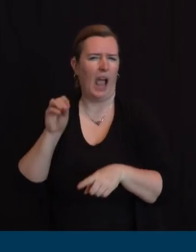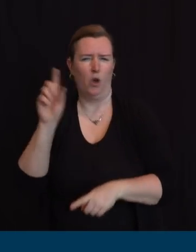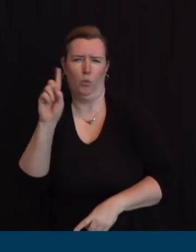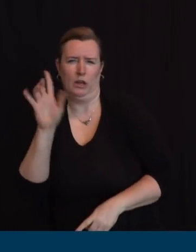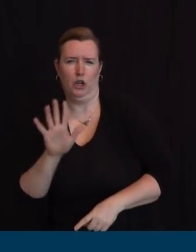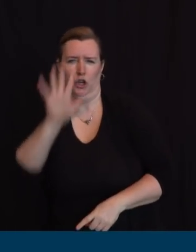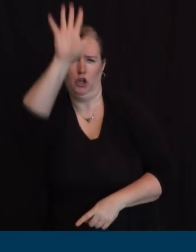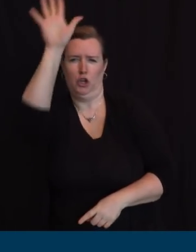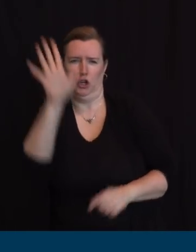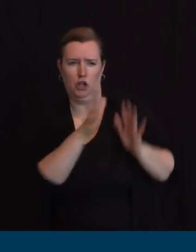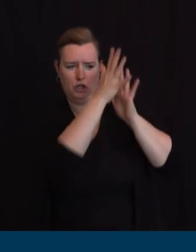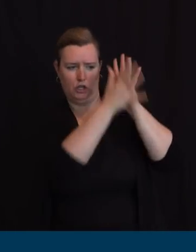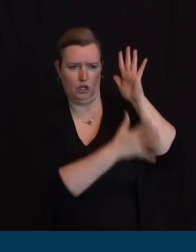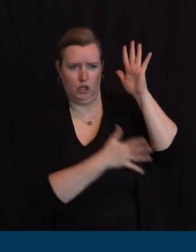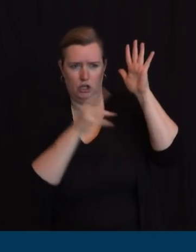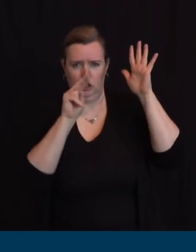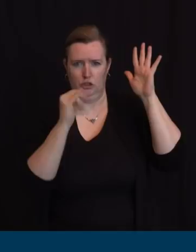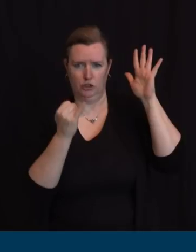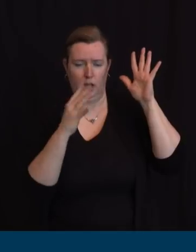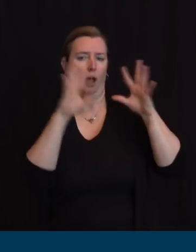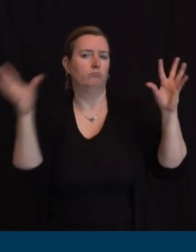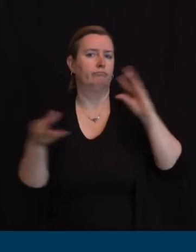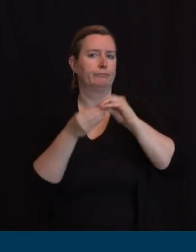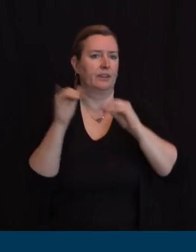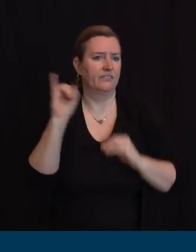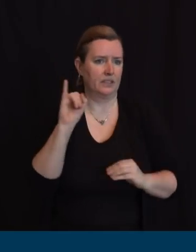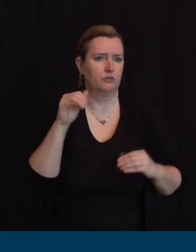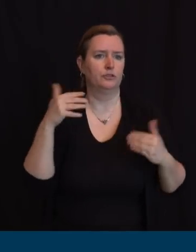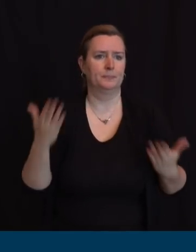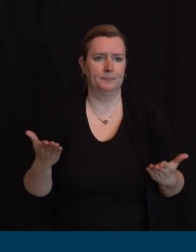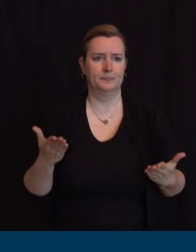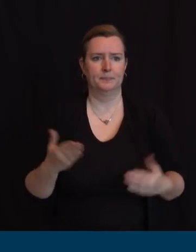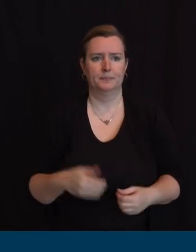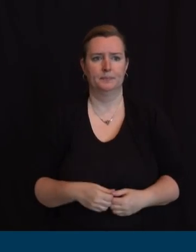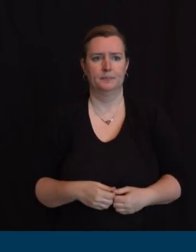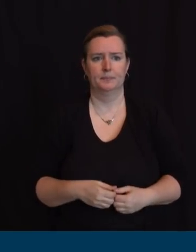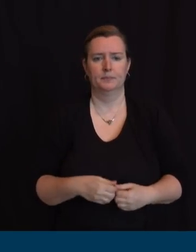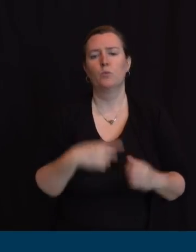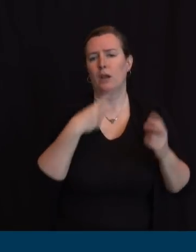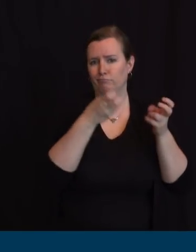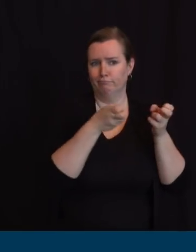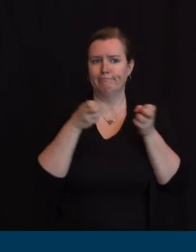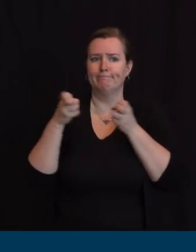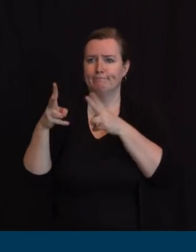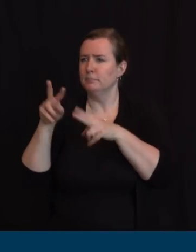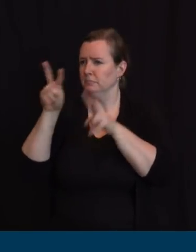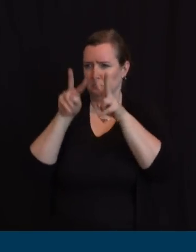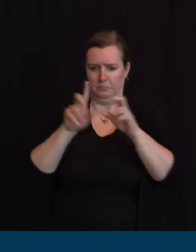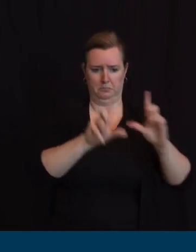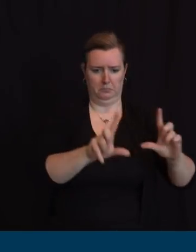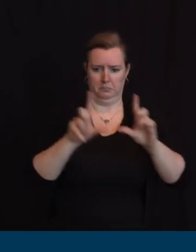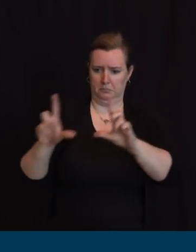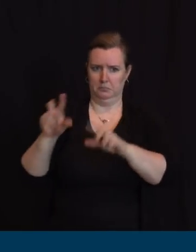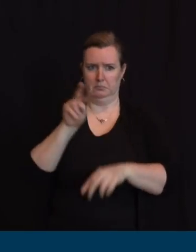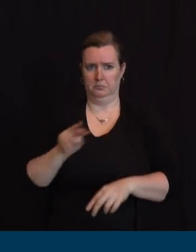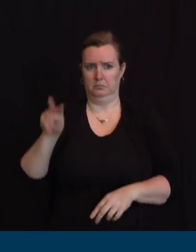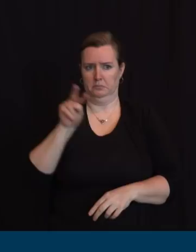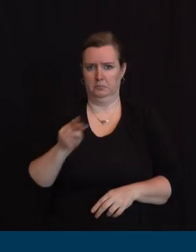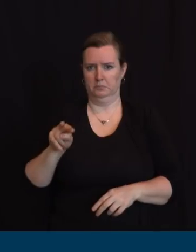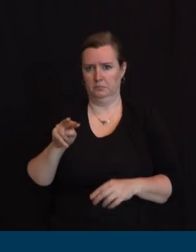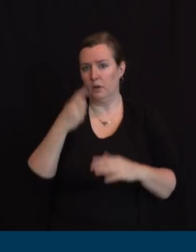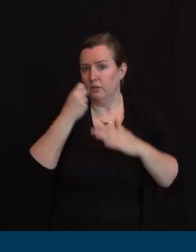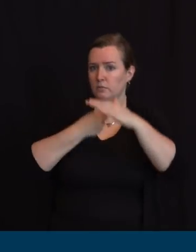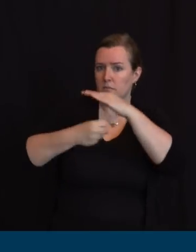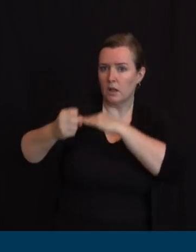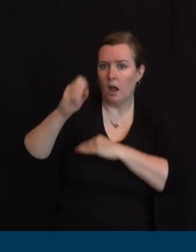extrapolates into how many uh hospitalizations and you know we're pretty much following what the rest of the